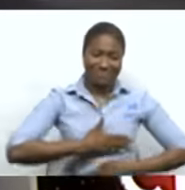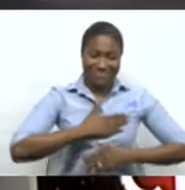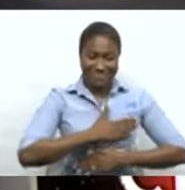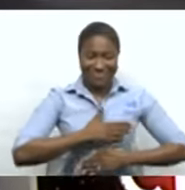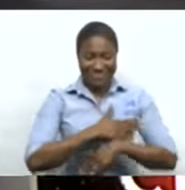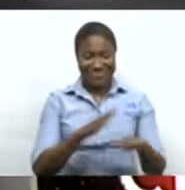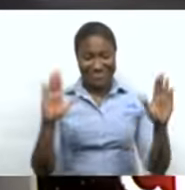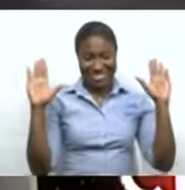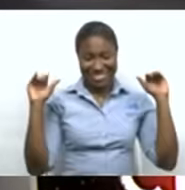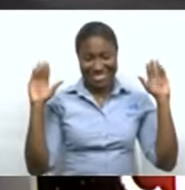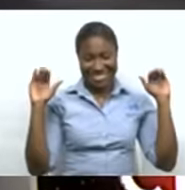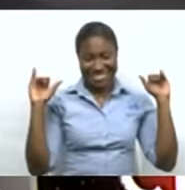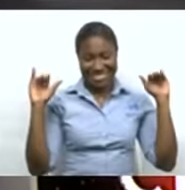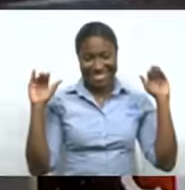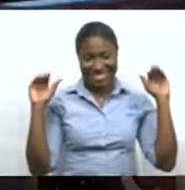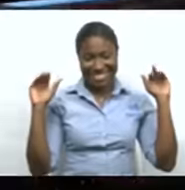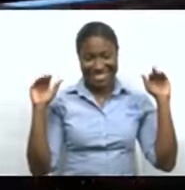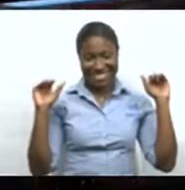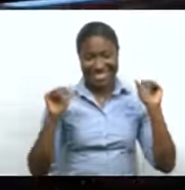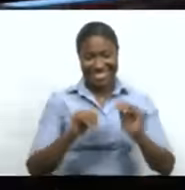And I'm Kulain Usain. Have a great weekend.